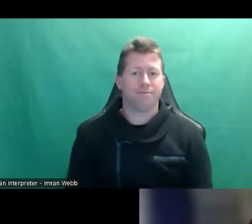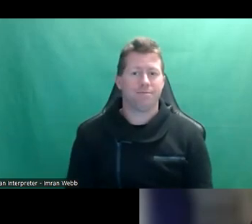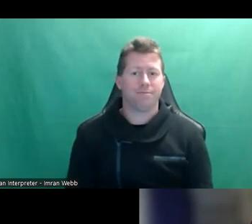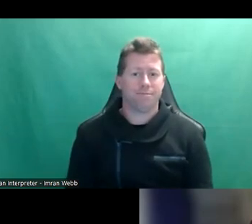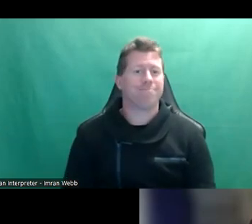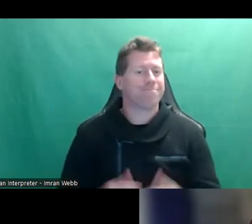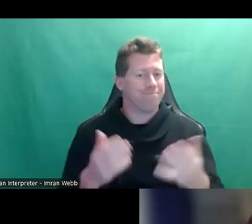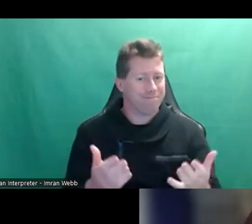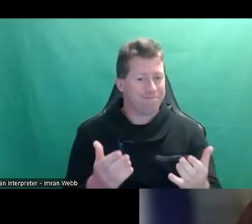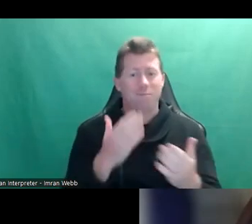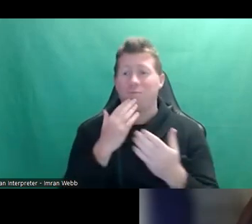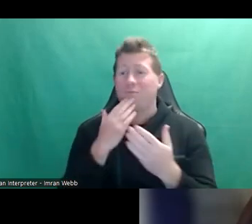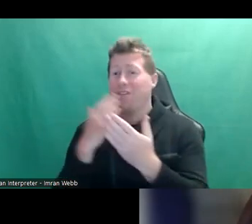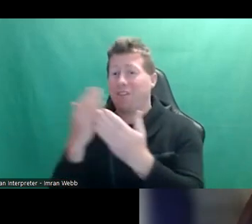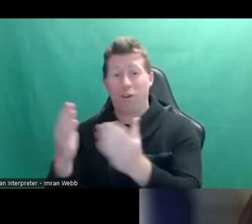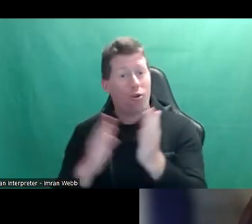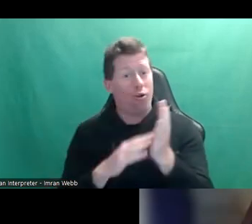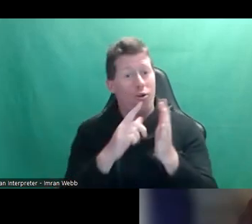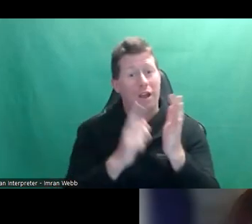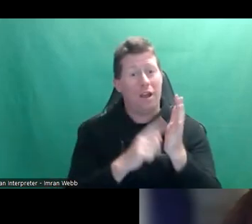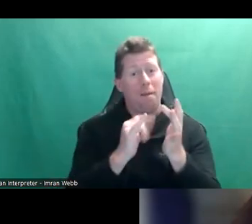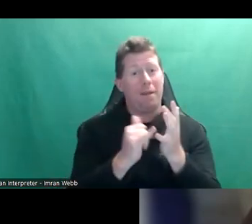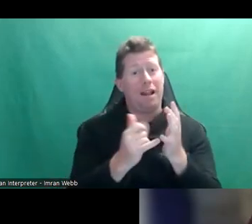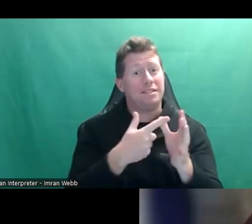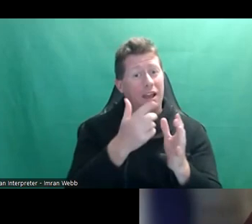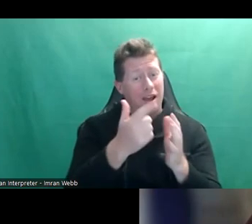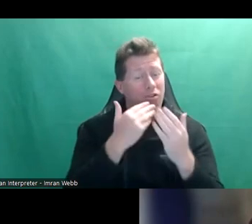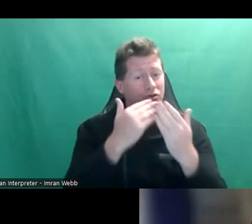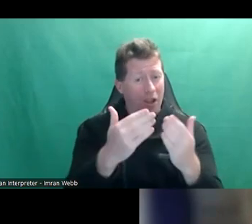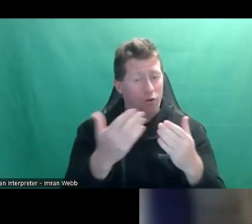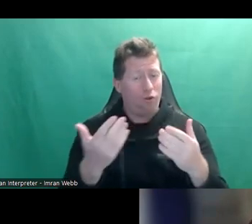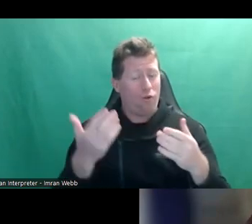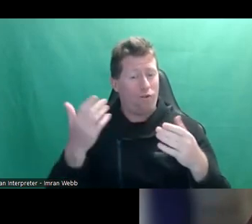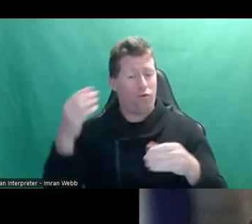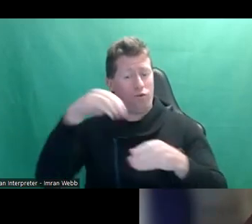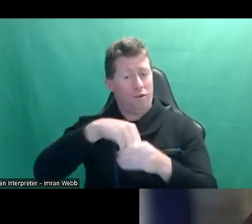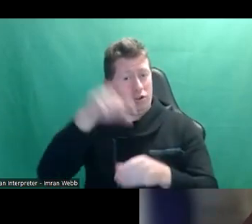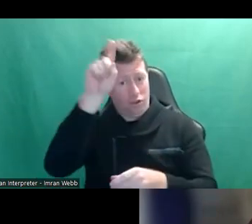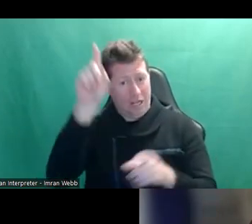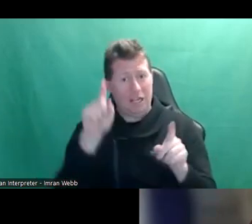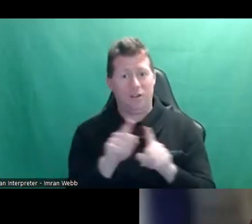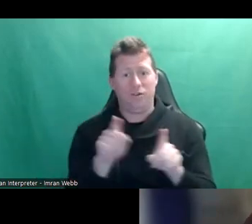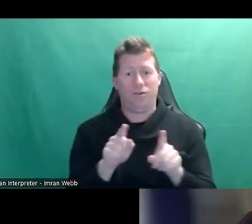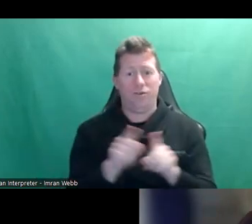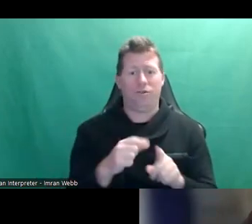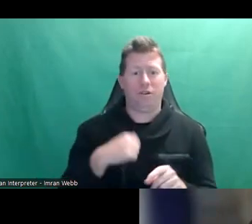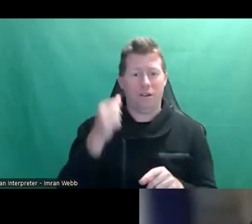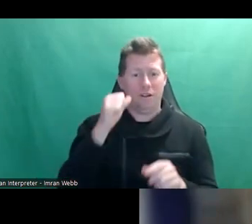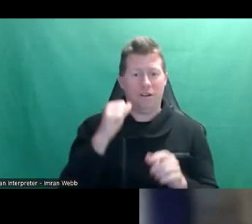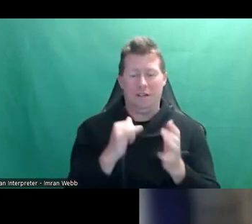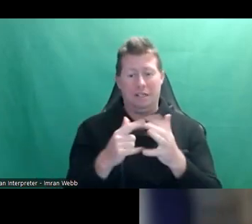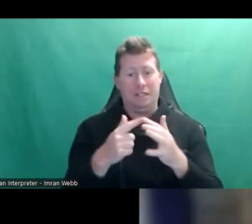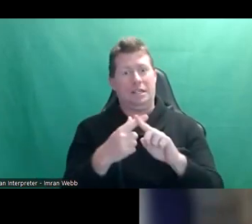Thank you so much. And Melissa, I'm so glad you can join us today. As I said to you before, about 95% of my sex education